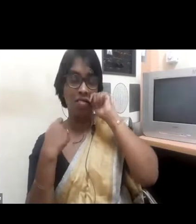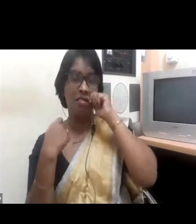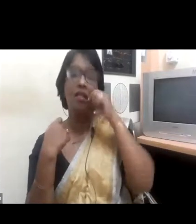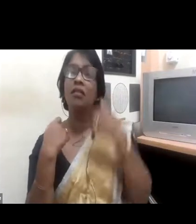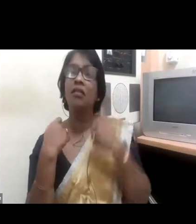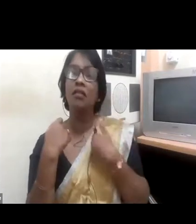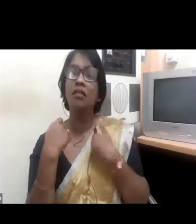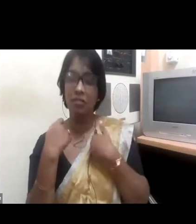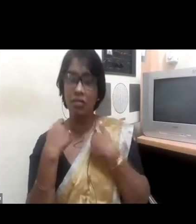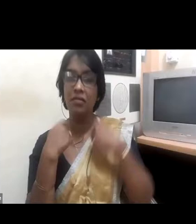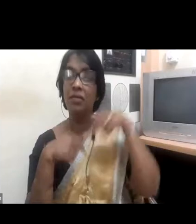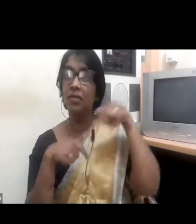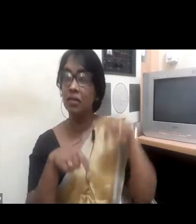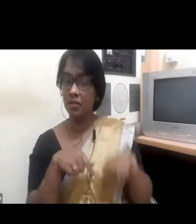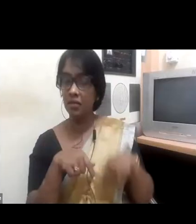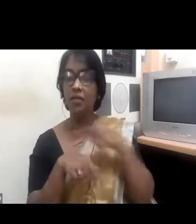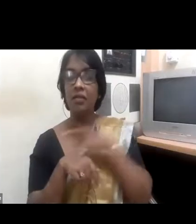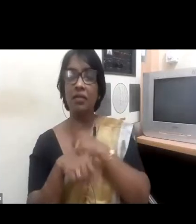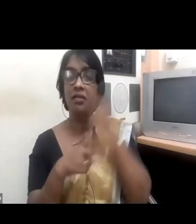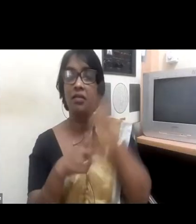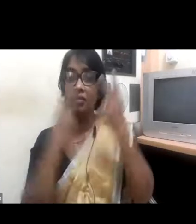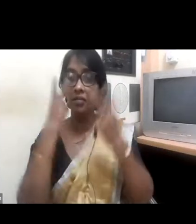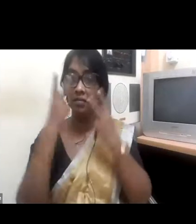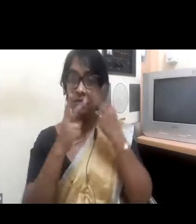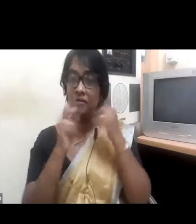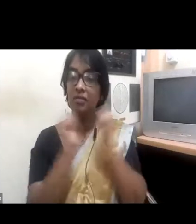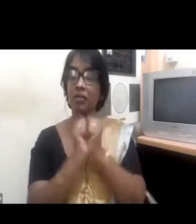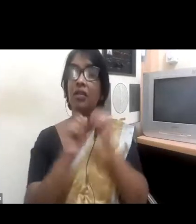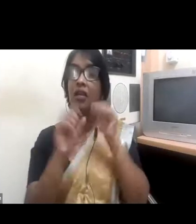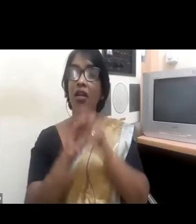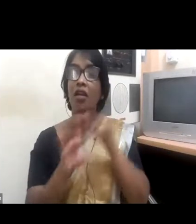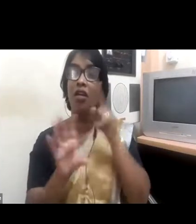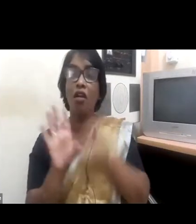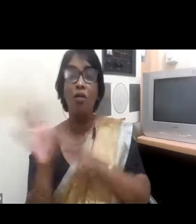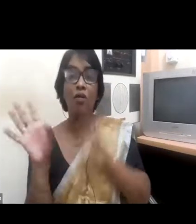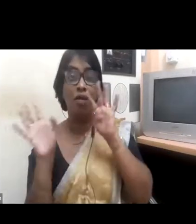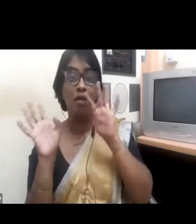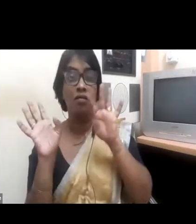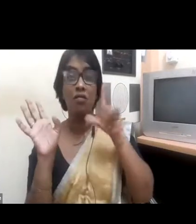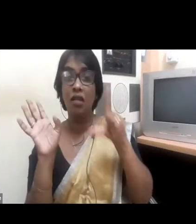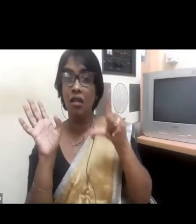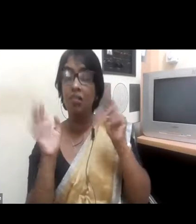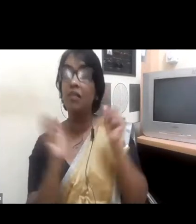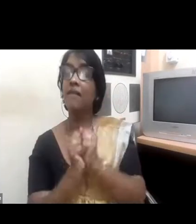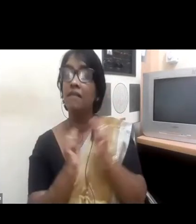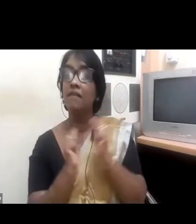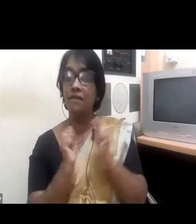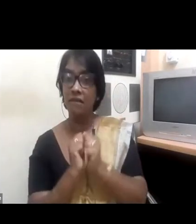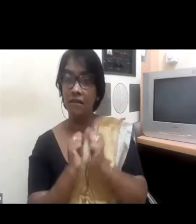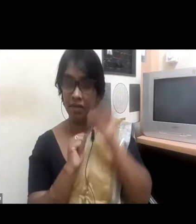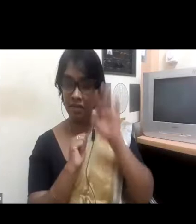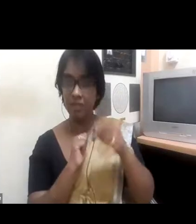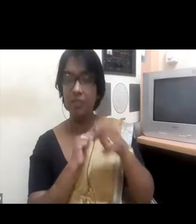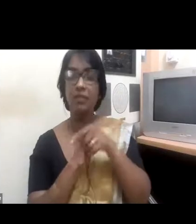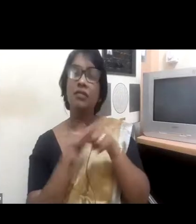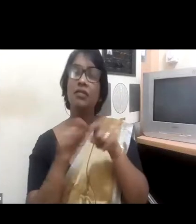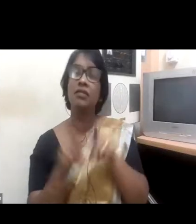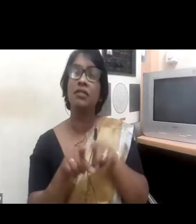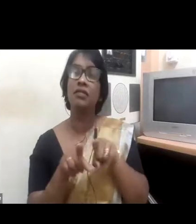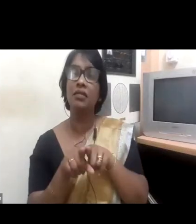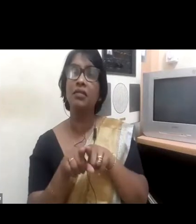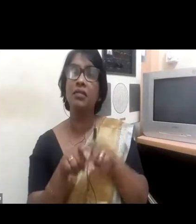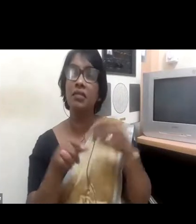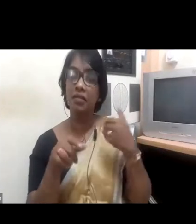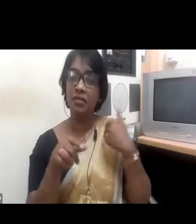tourism and he treated, I mean, you know, I have one sibling, that's my sister, Shiro Amal, and